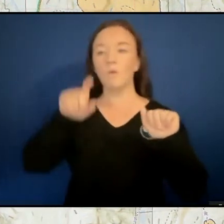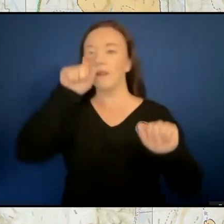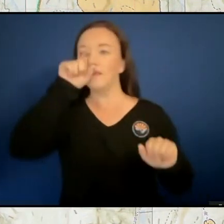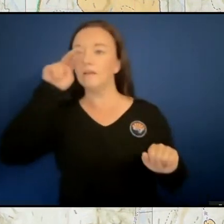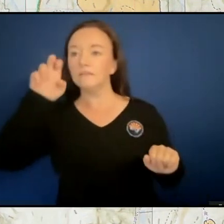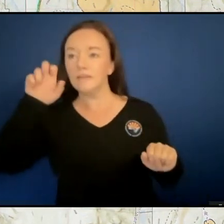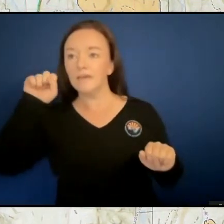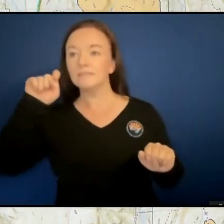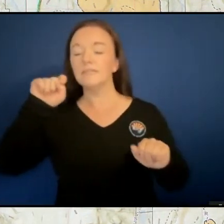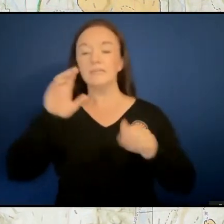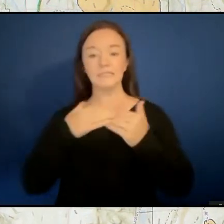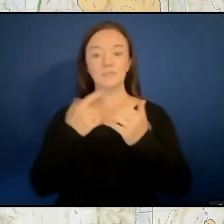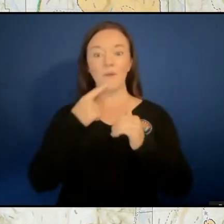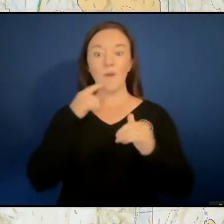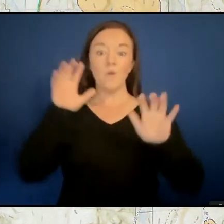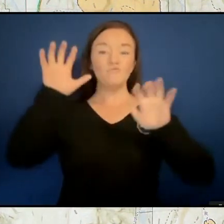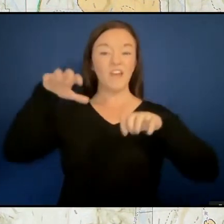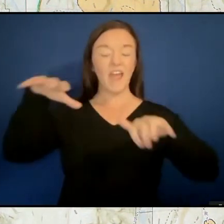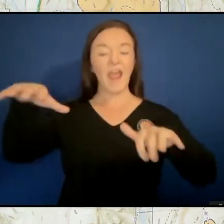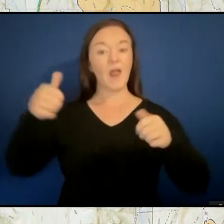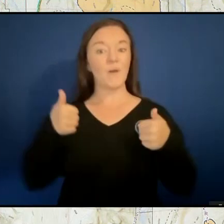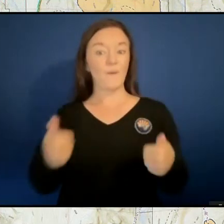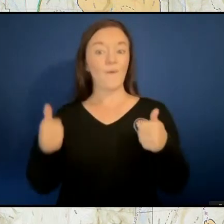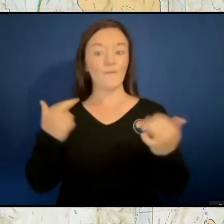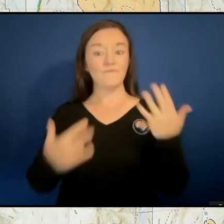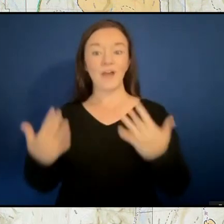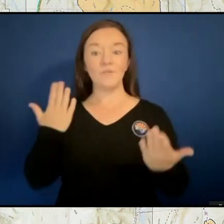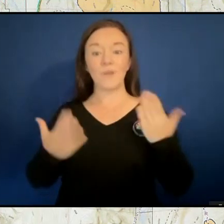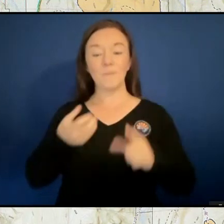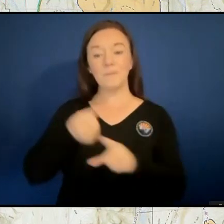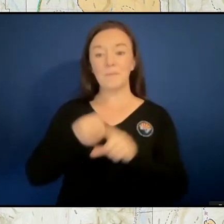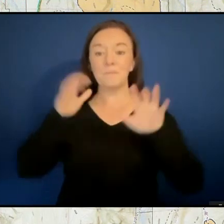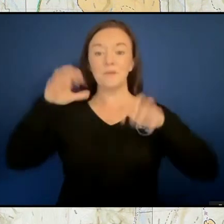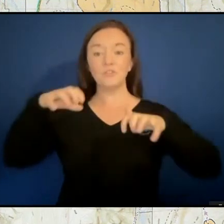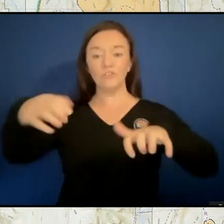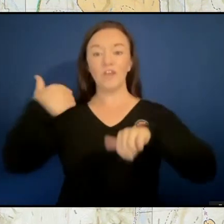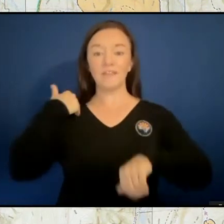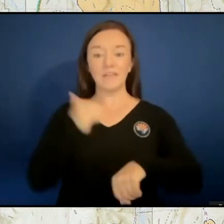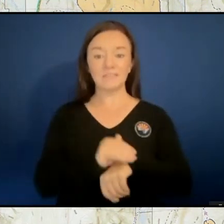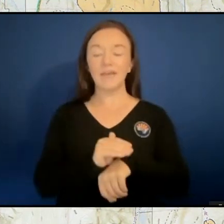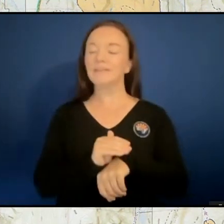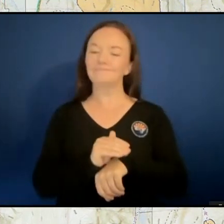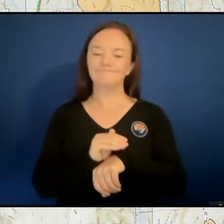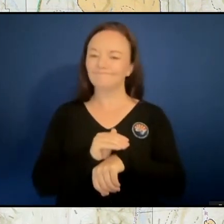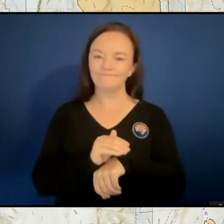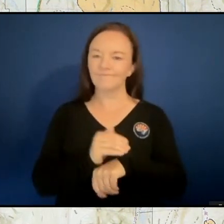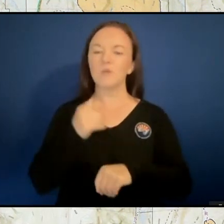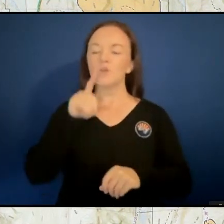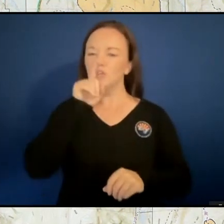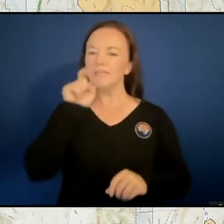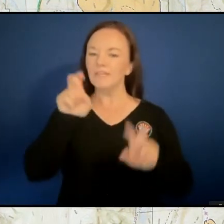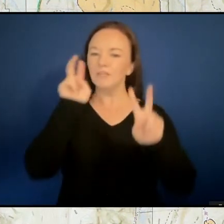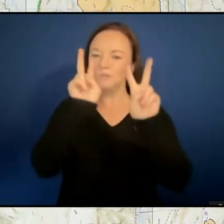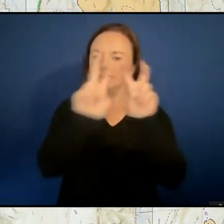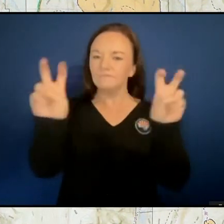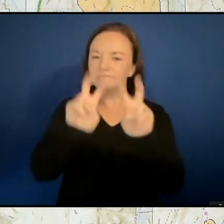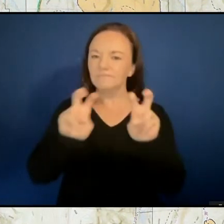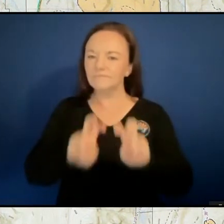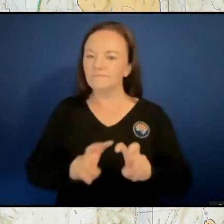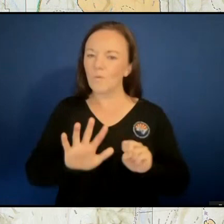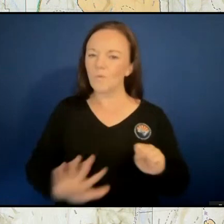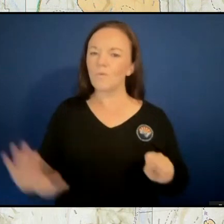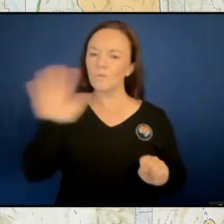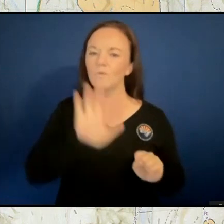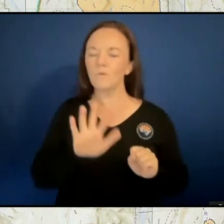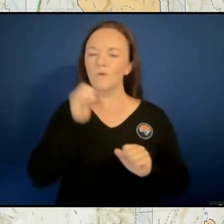it's the first thing, oh, well, the fire probably got a bunch of rain last night. So every day we're going out and we're evaluating that. What that also means is that if I say, hey, we may not